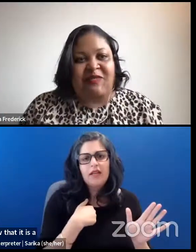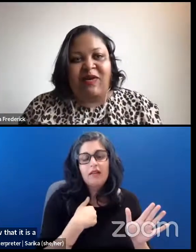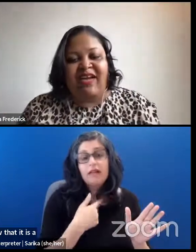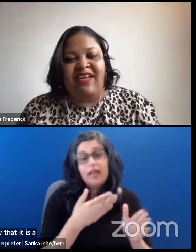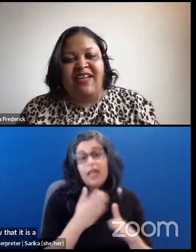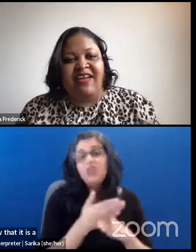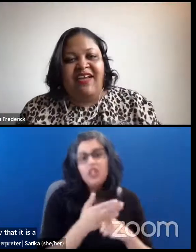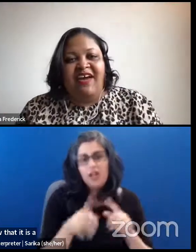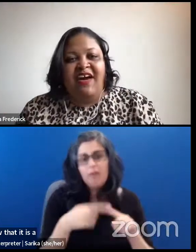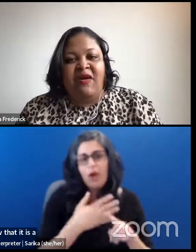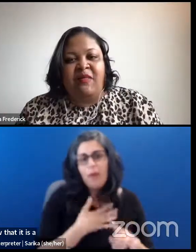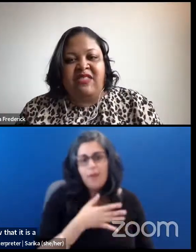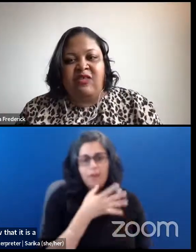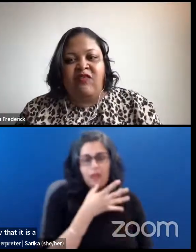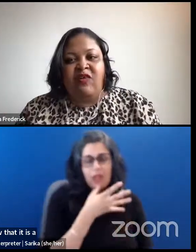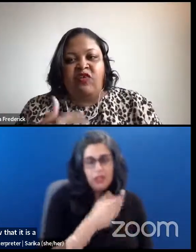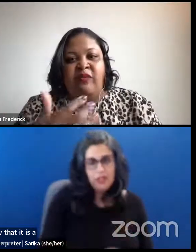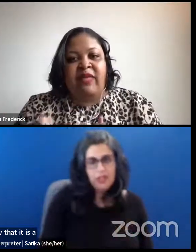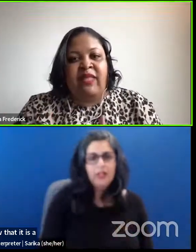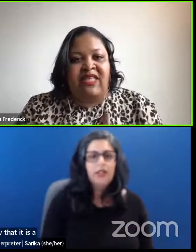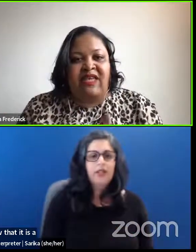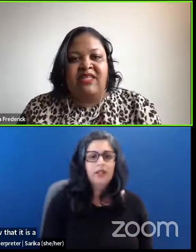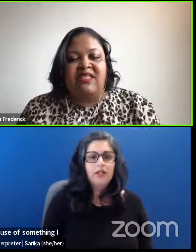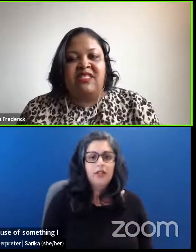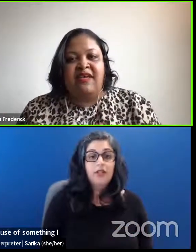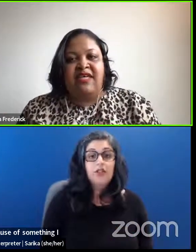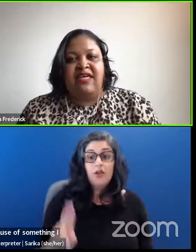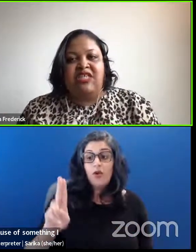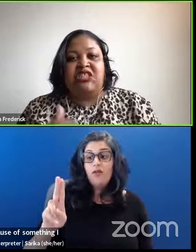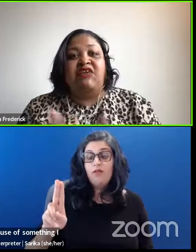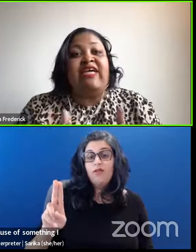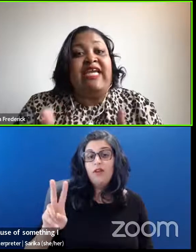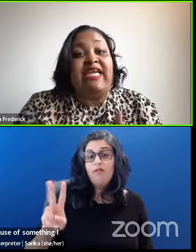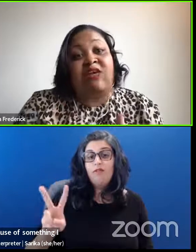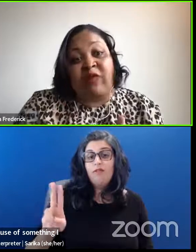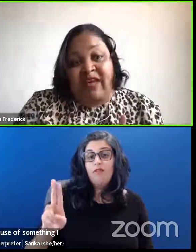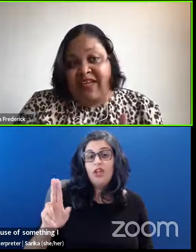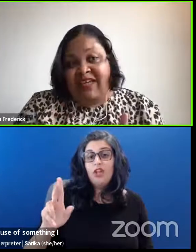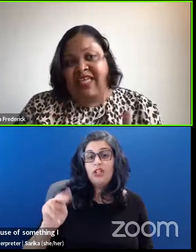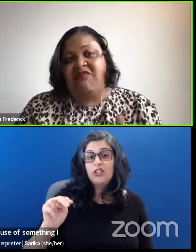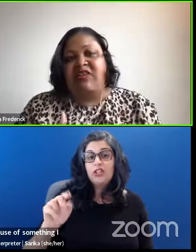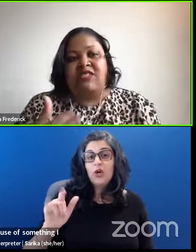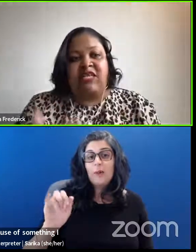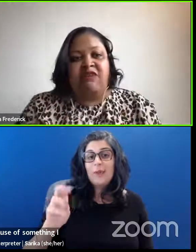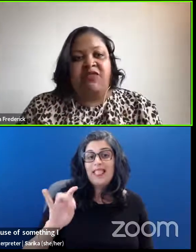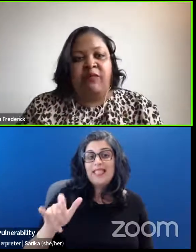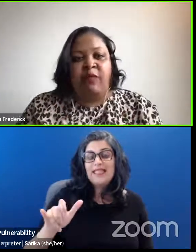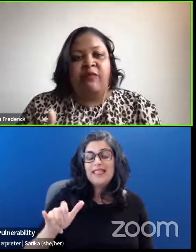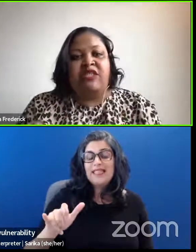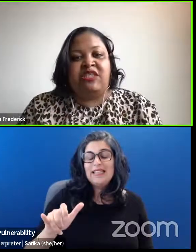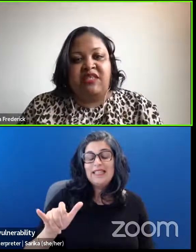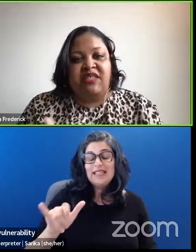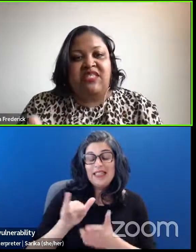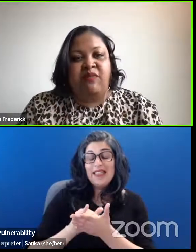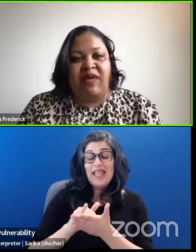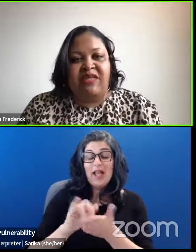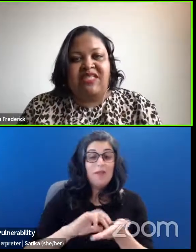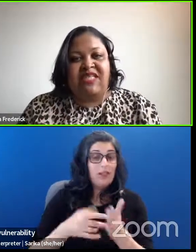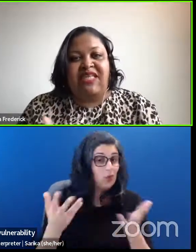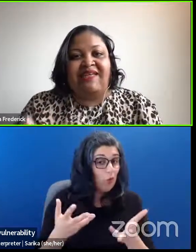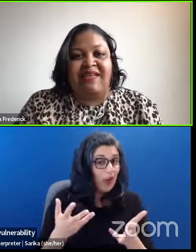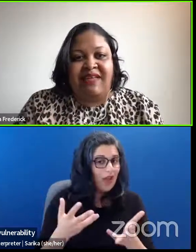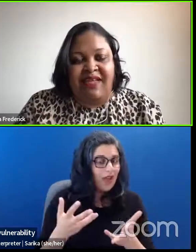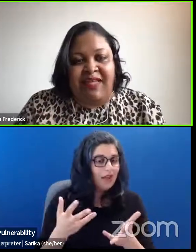shared, right? And so vulnerability is sharing anyway, giving yourself the permission and the